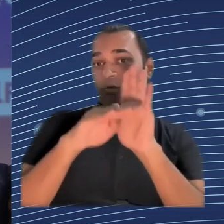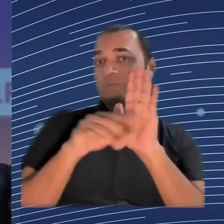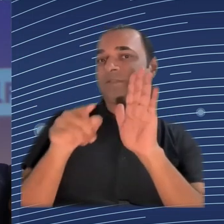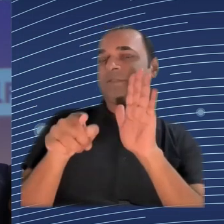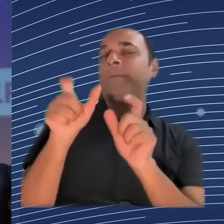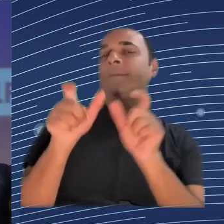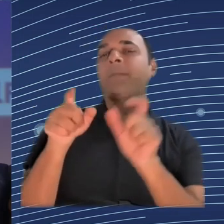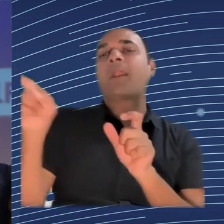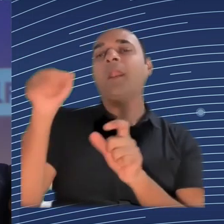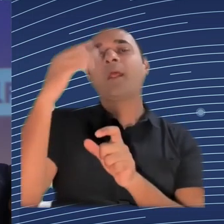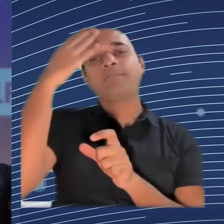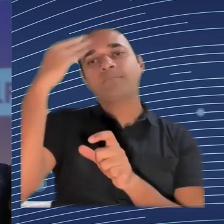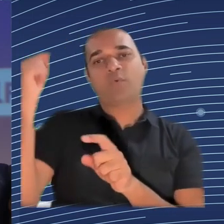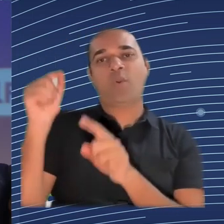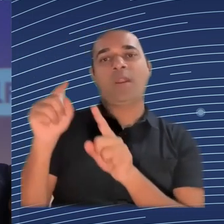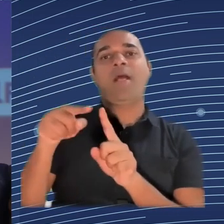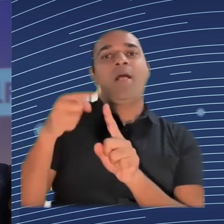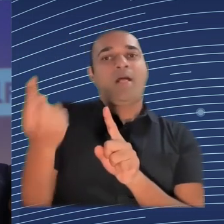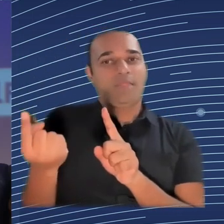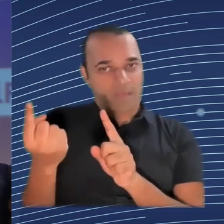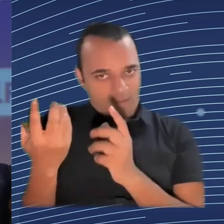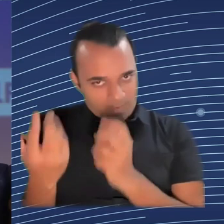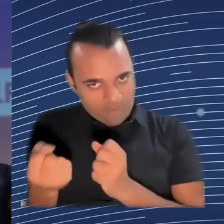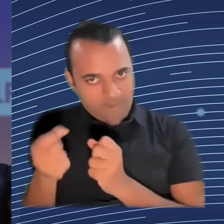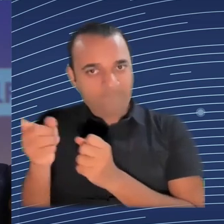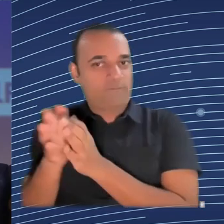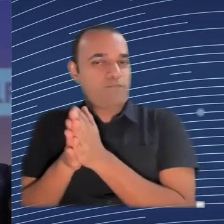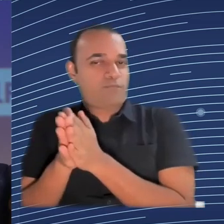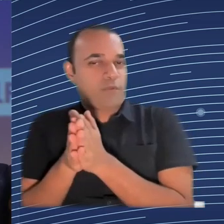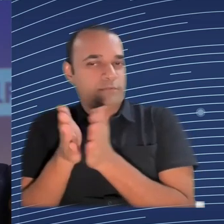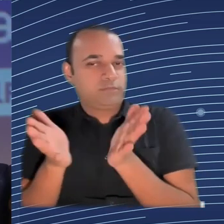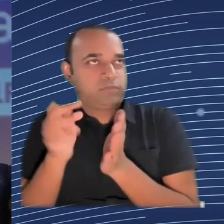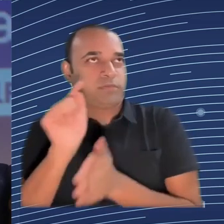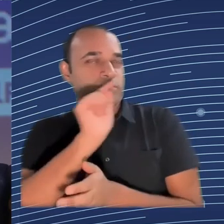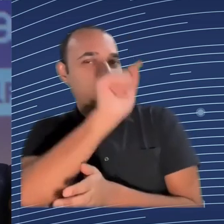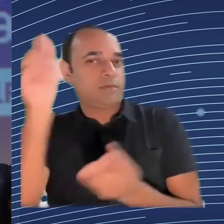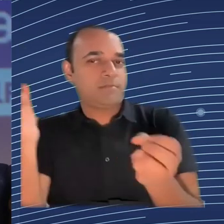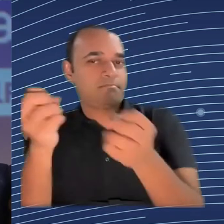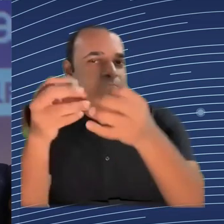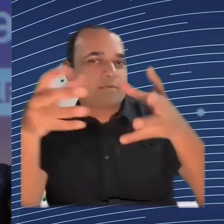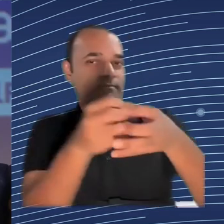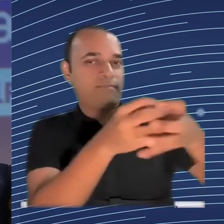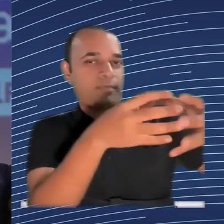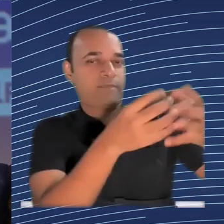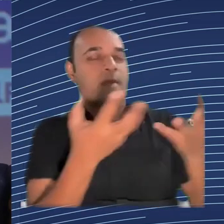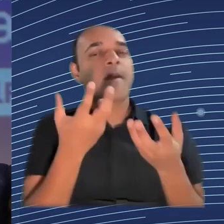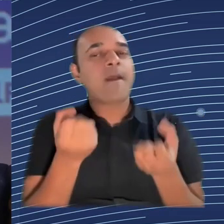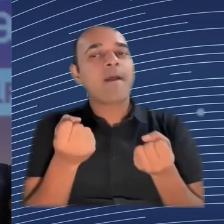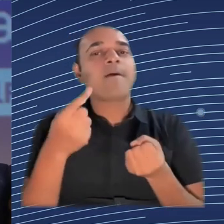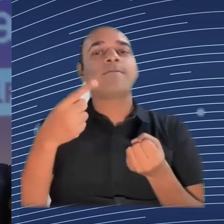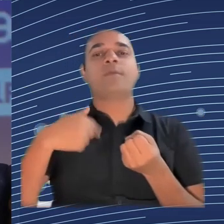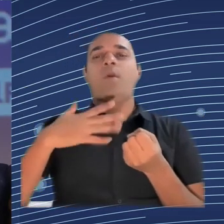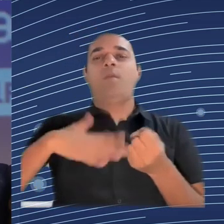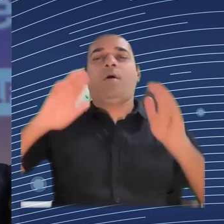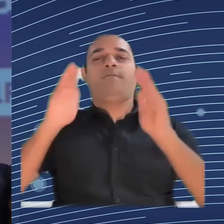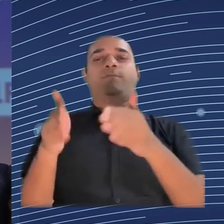to, going back to the last speaker, many efforts to move from principles to practice or from